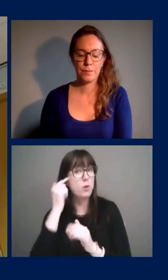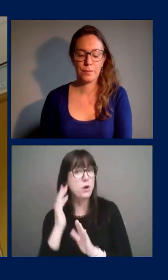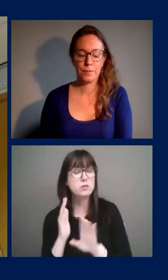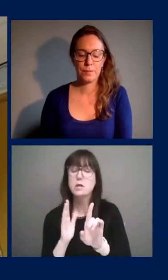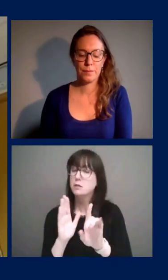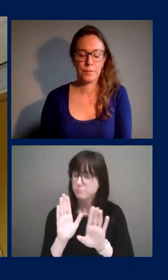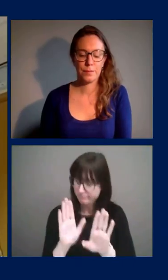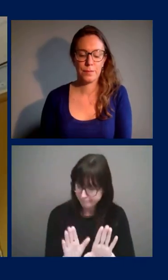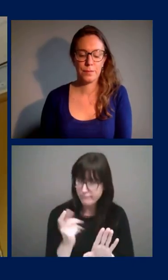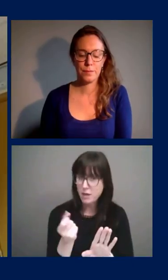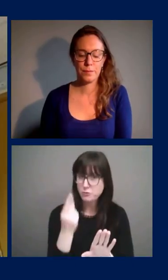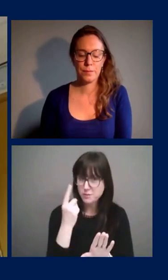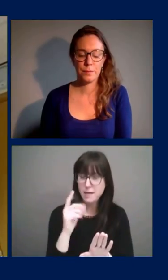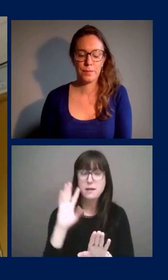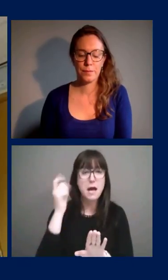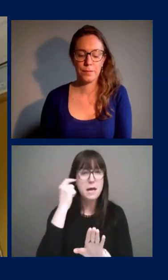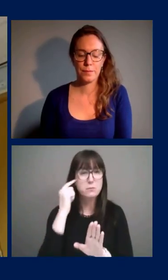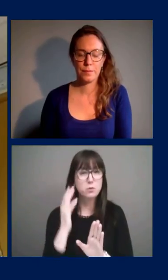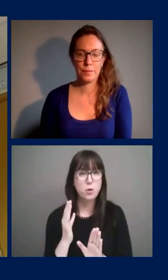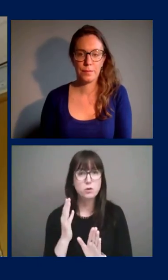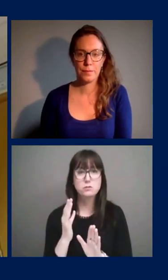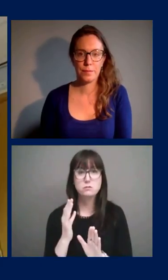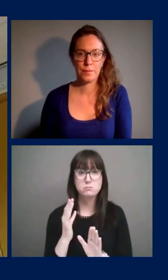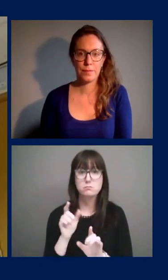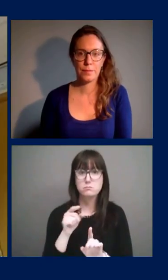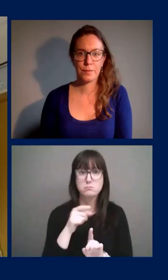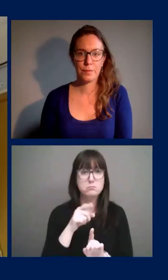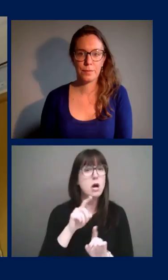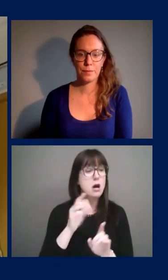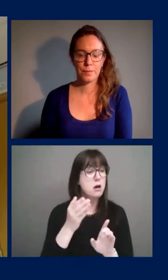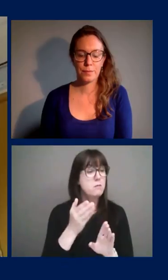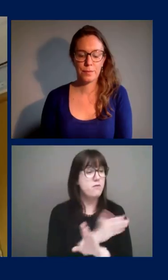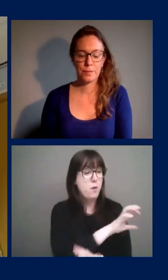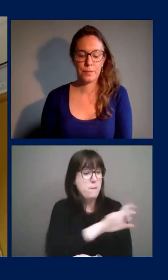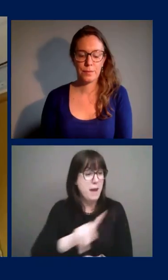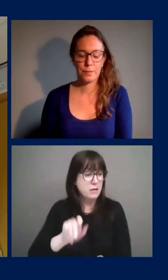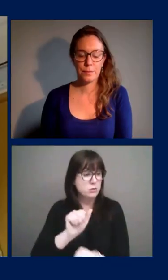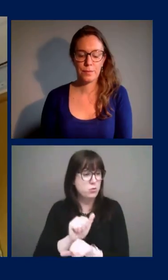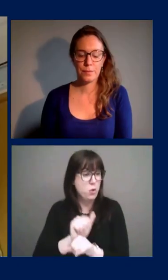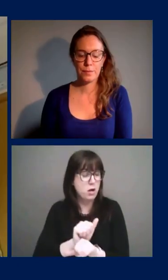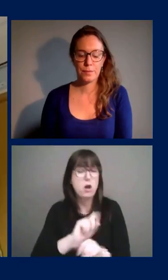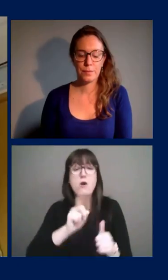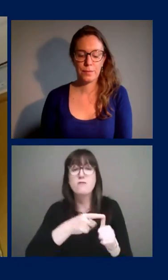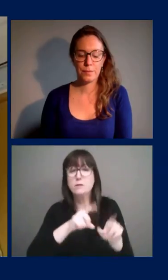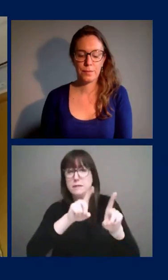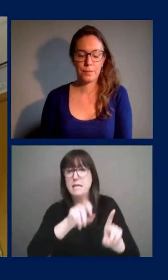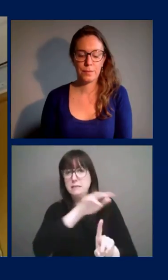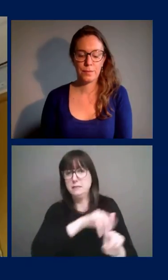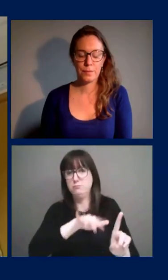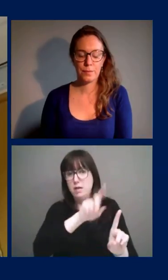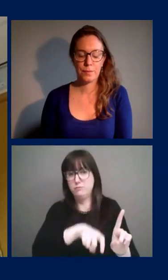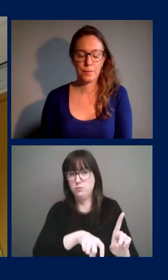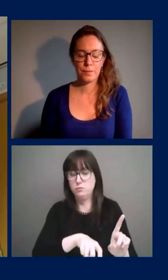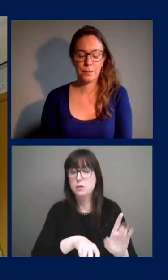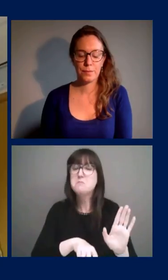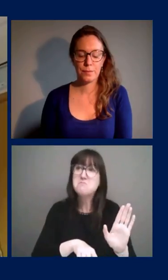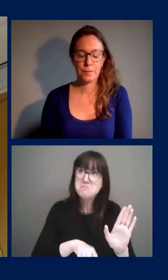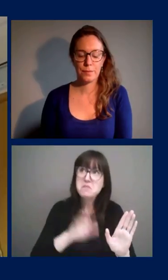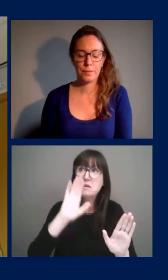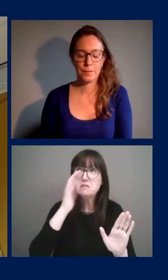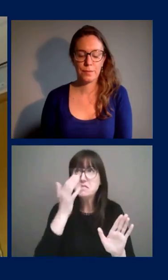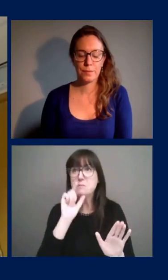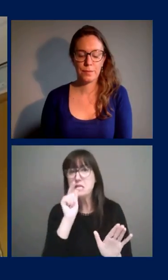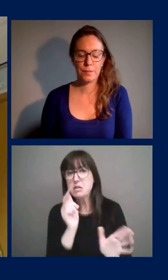Uh, they want to have their employees tested before their employees come back to work. It seems like, uh, you know, an extra layer of